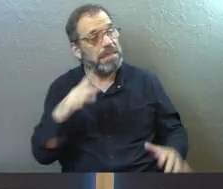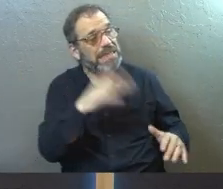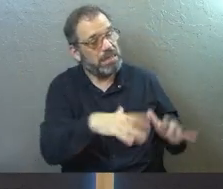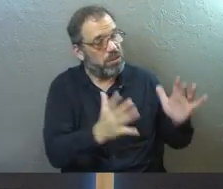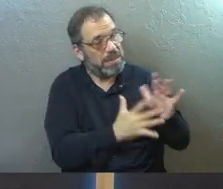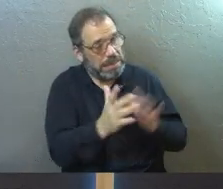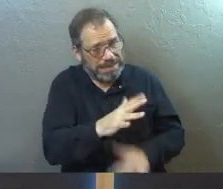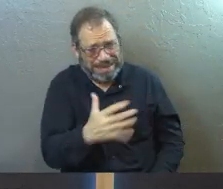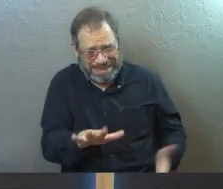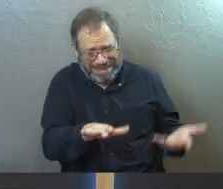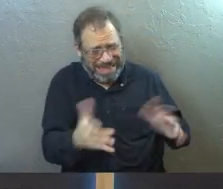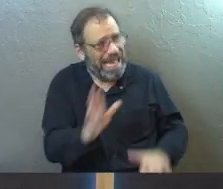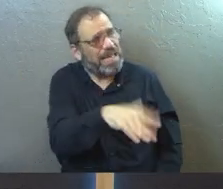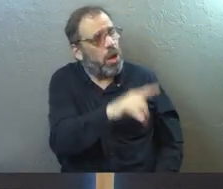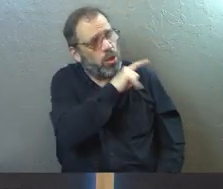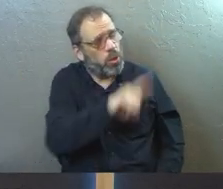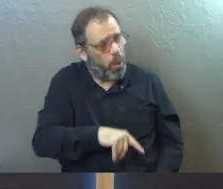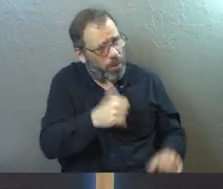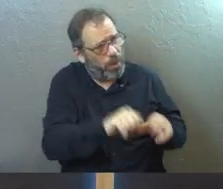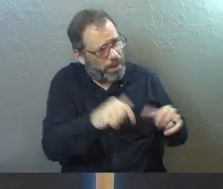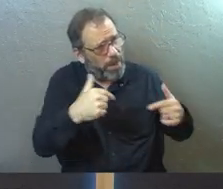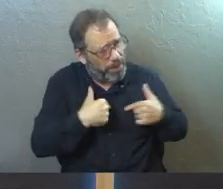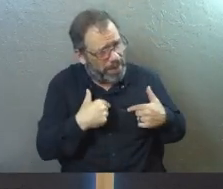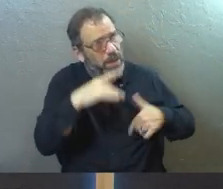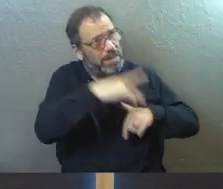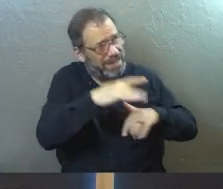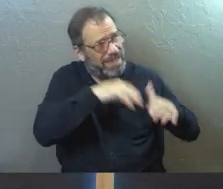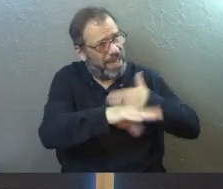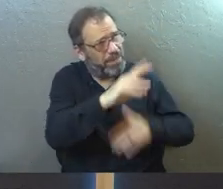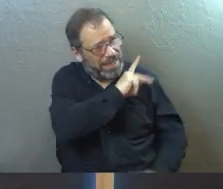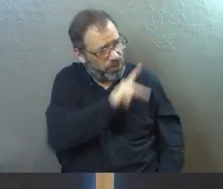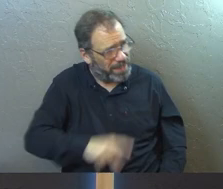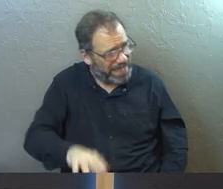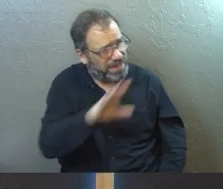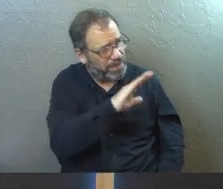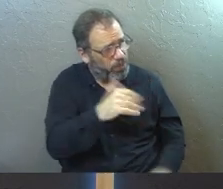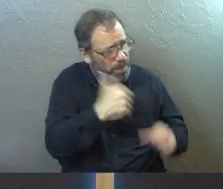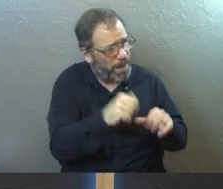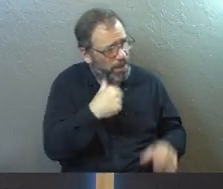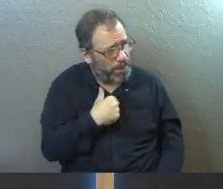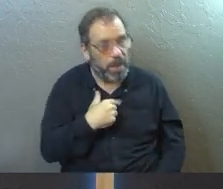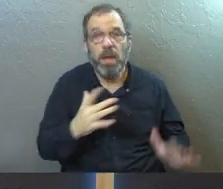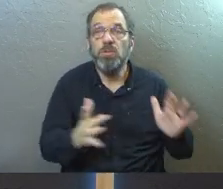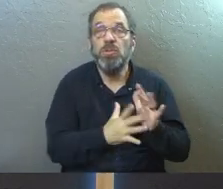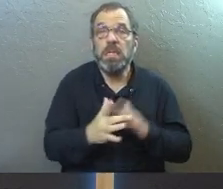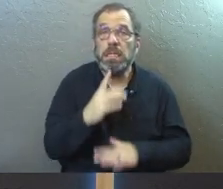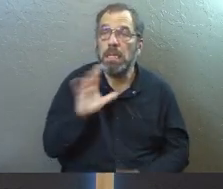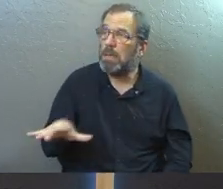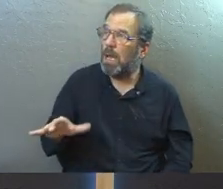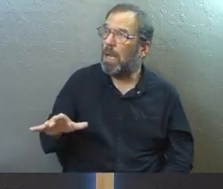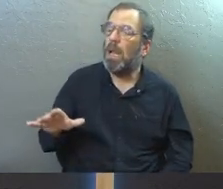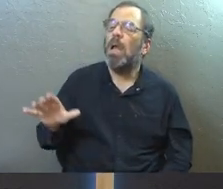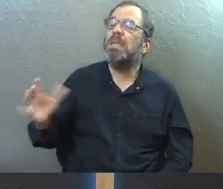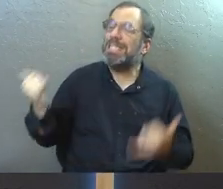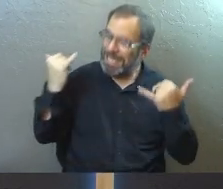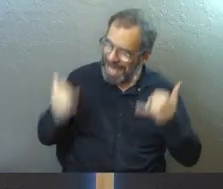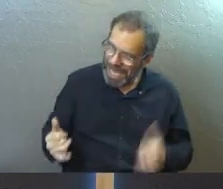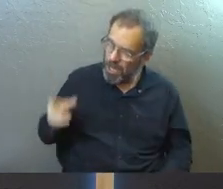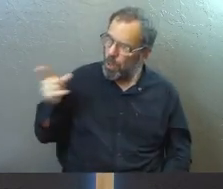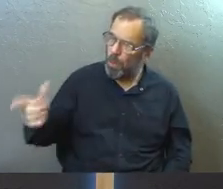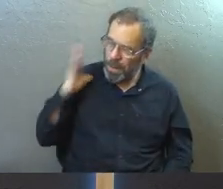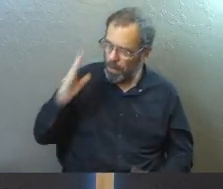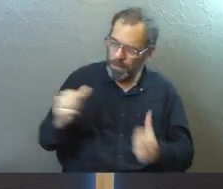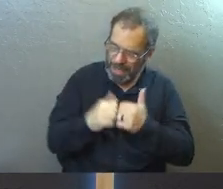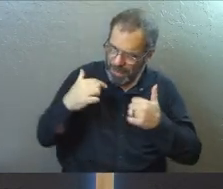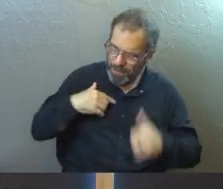Jesus in his final moments and said, Lord, will you remember me when you come into your kingdom? And Jesus said back to him, said, today